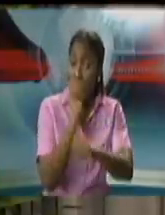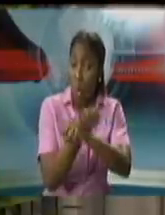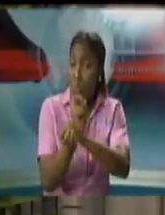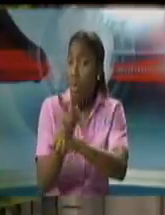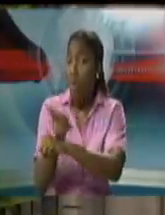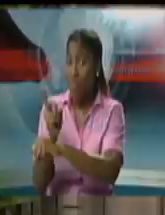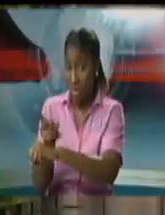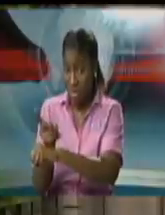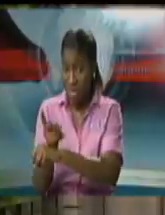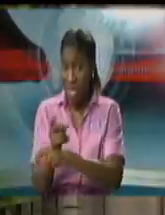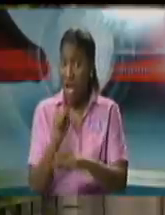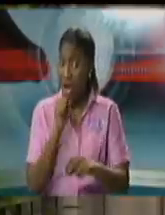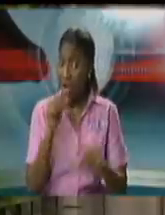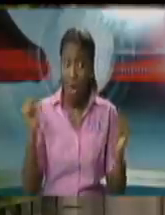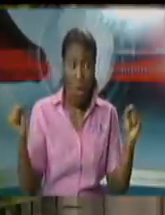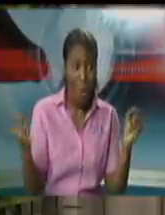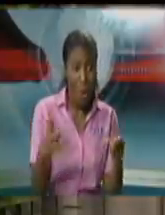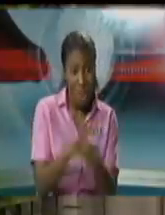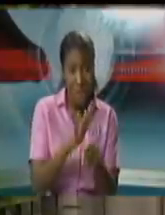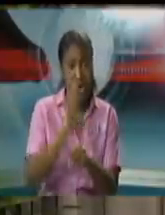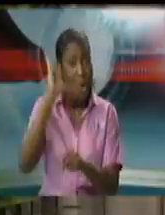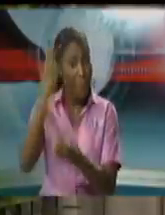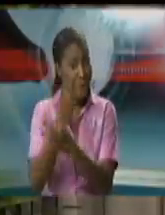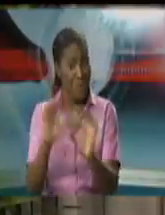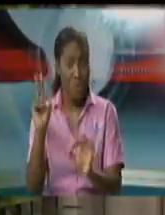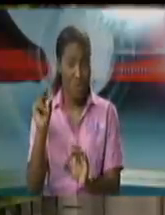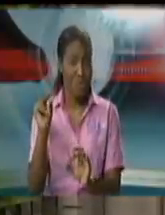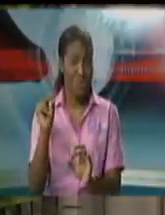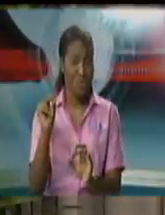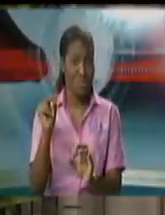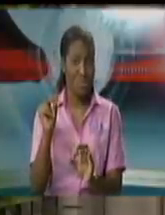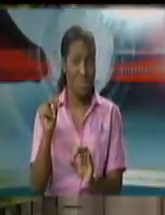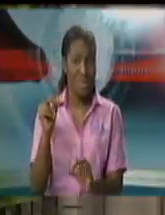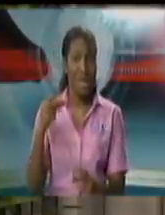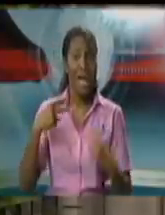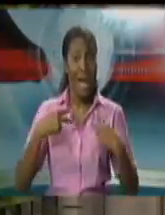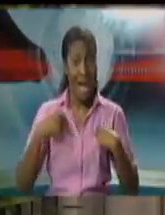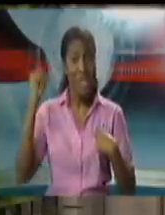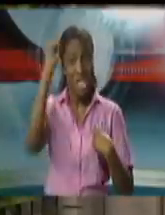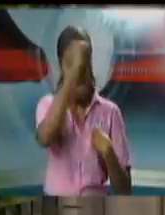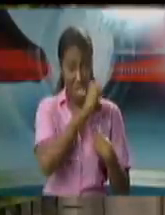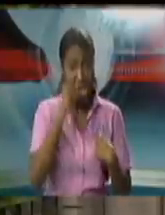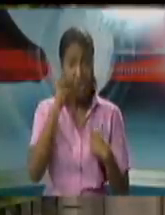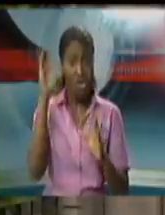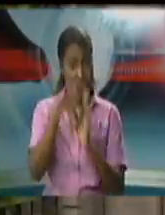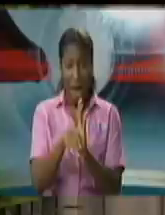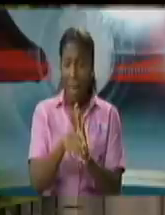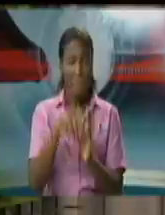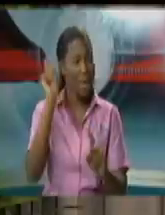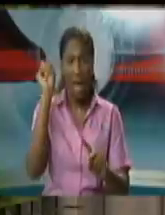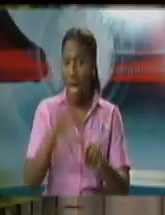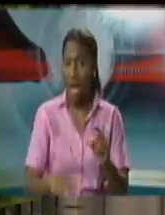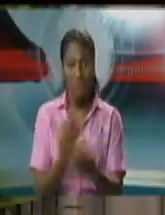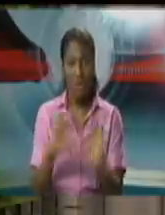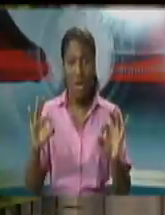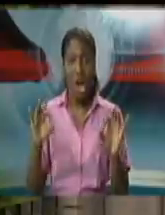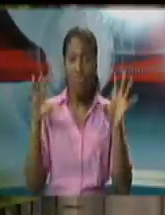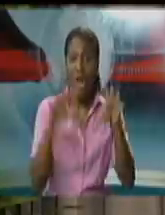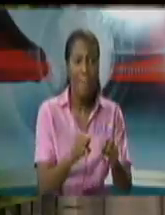filters in this one the scheduled offenses of serious offenses are not being considered rape